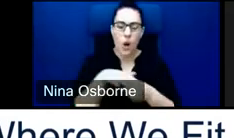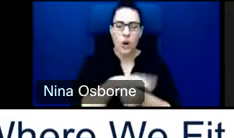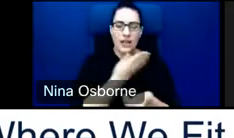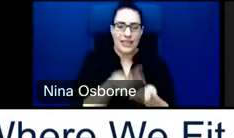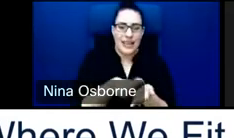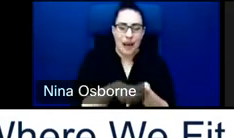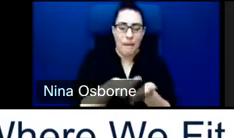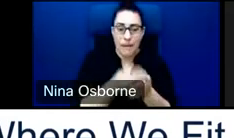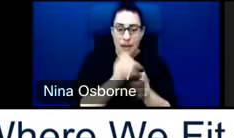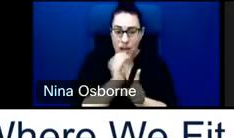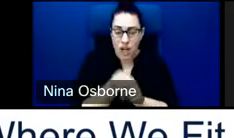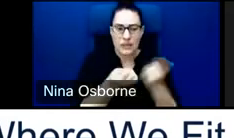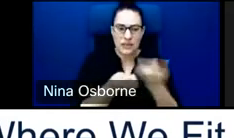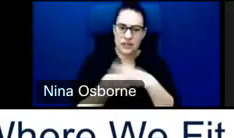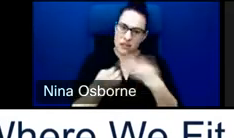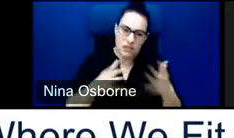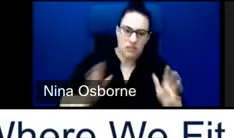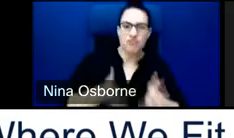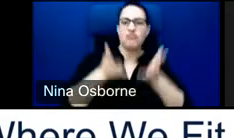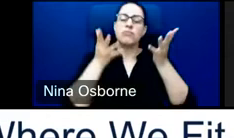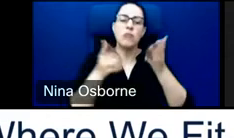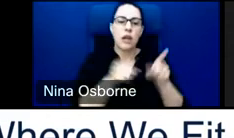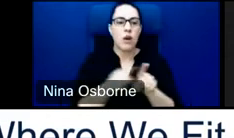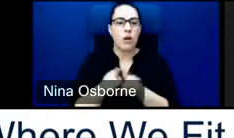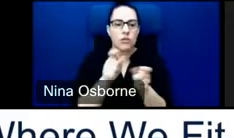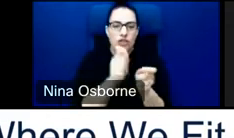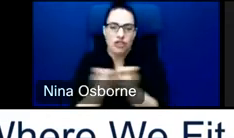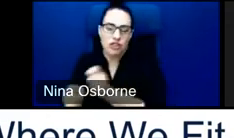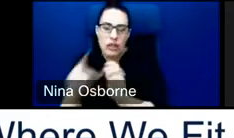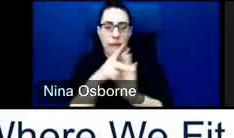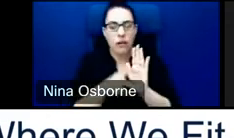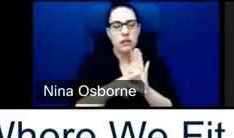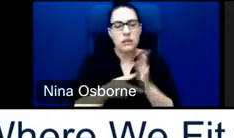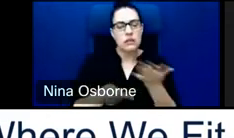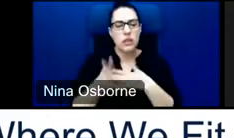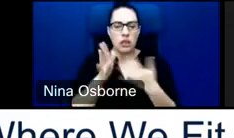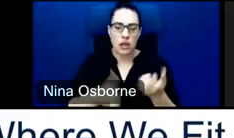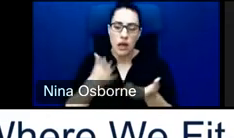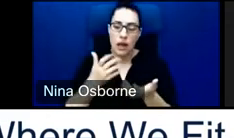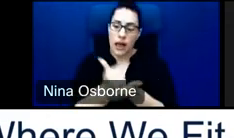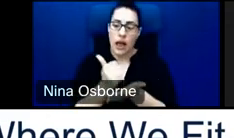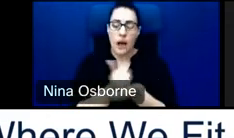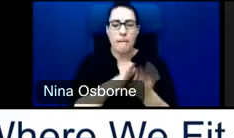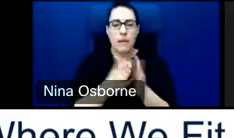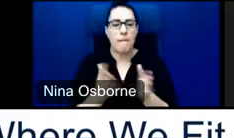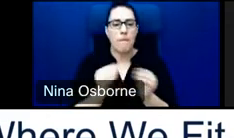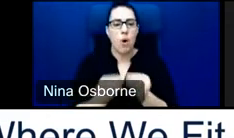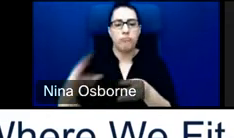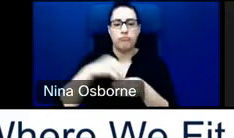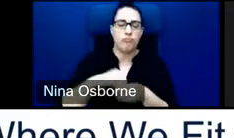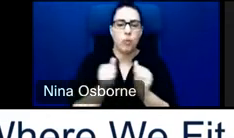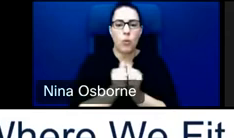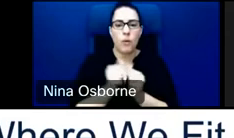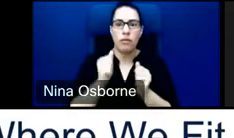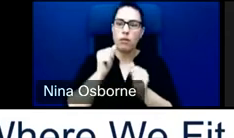changing policy environments so that they can be more integrated into the global economy. And then, of course, there's what we do, which is really focused